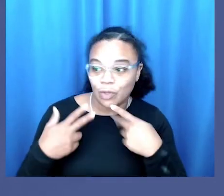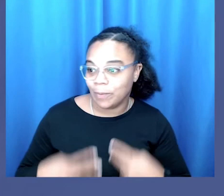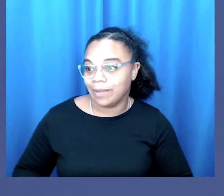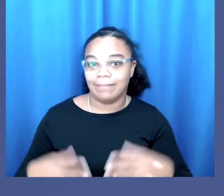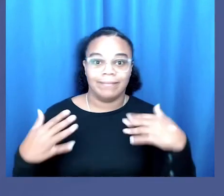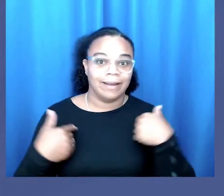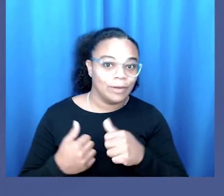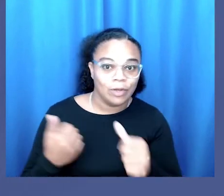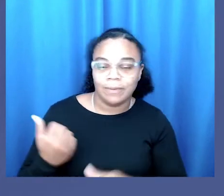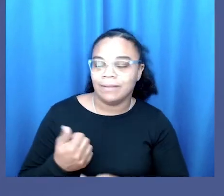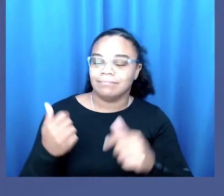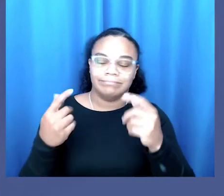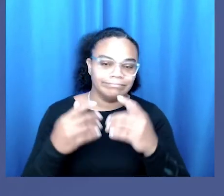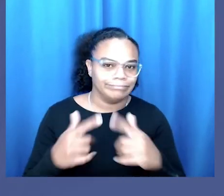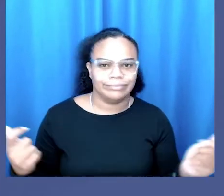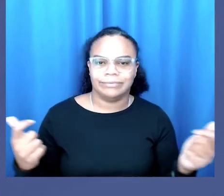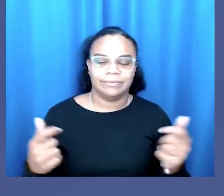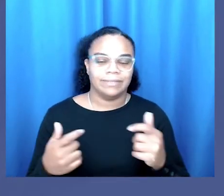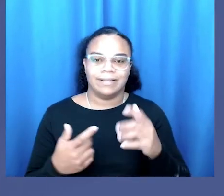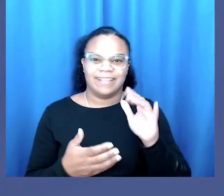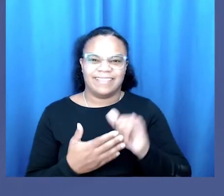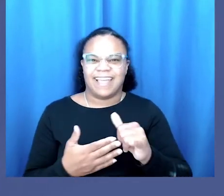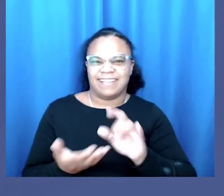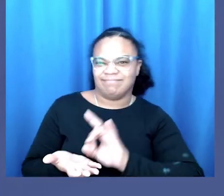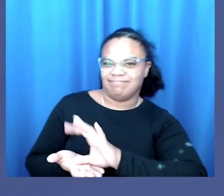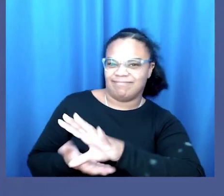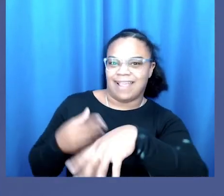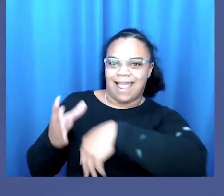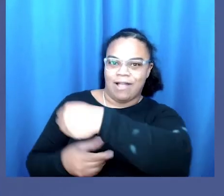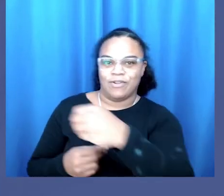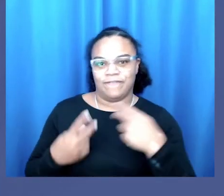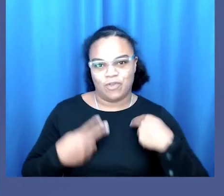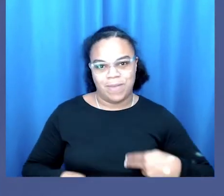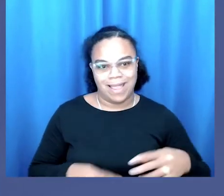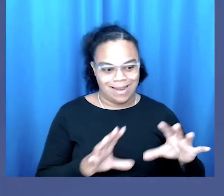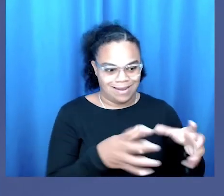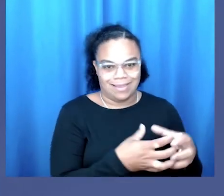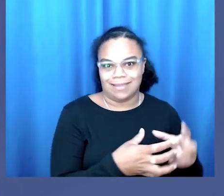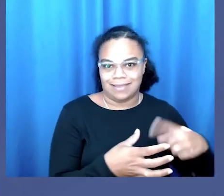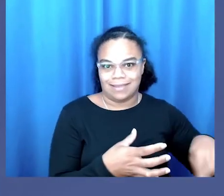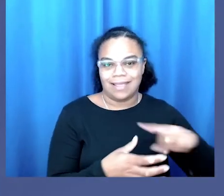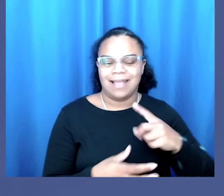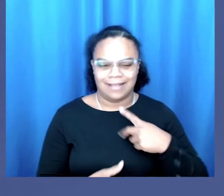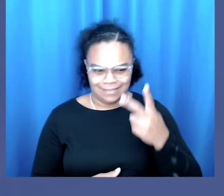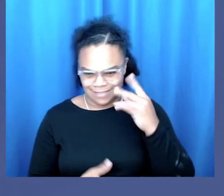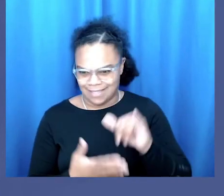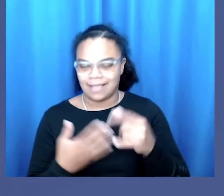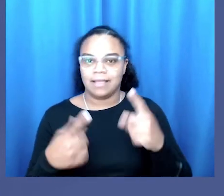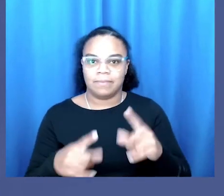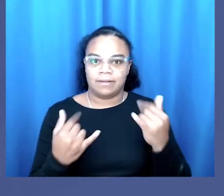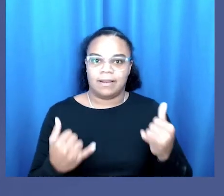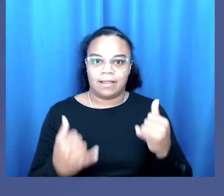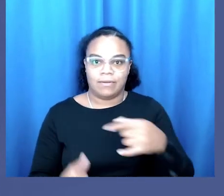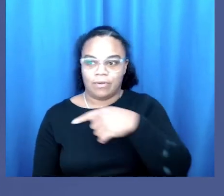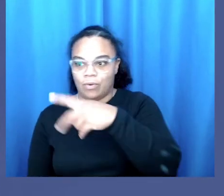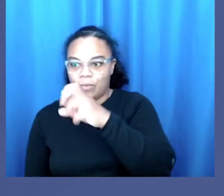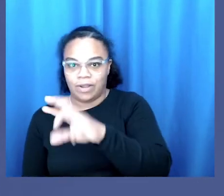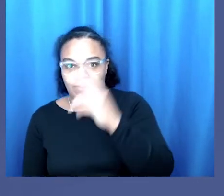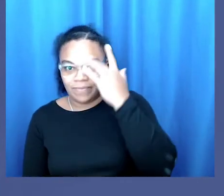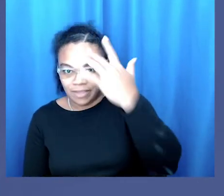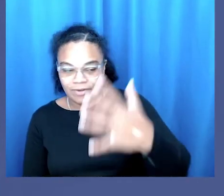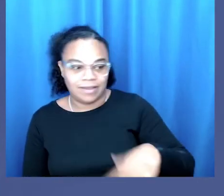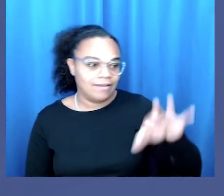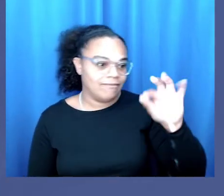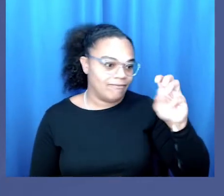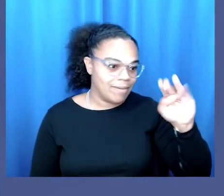triad that become placed outside of humanity. I see this reproduction of history in the present from queer theory to